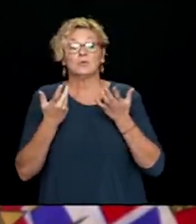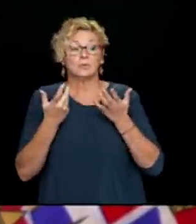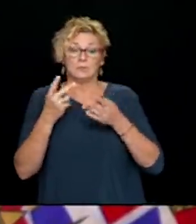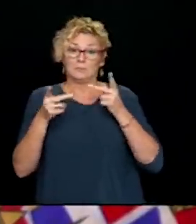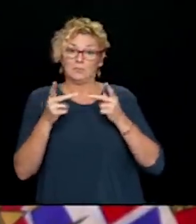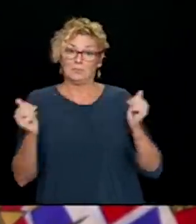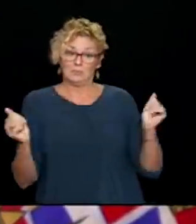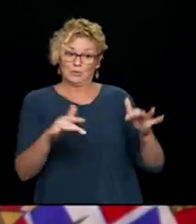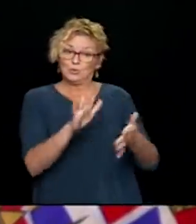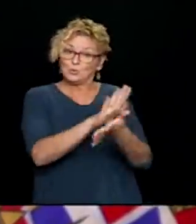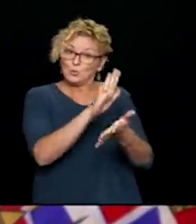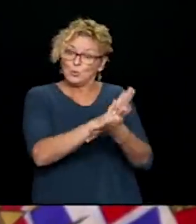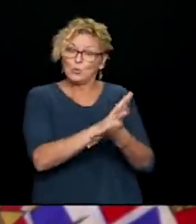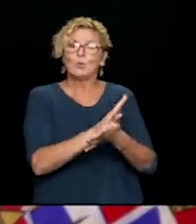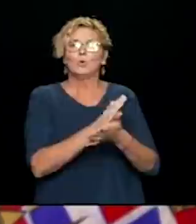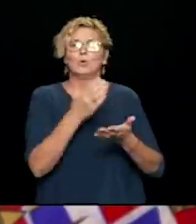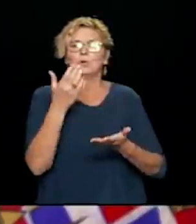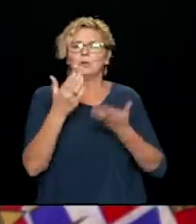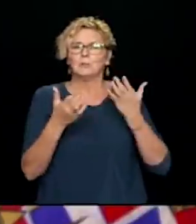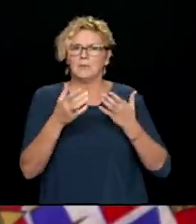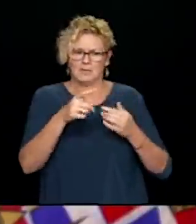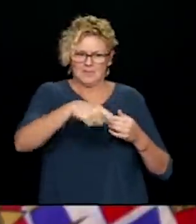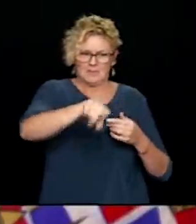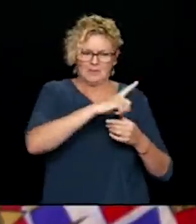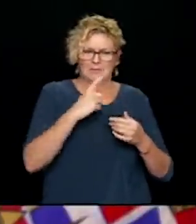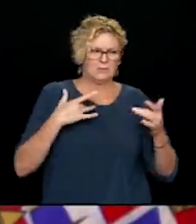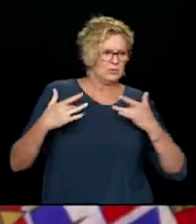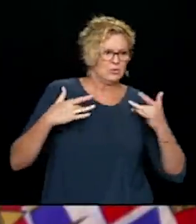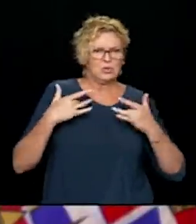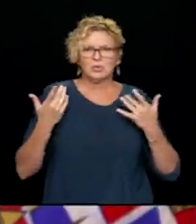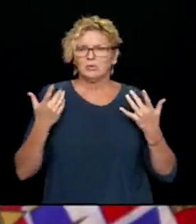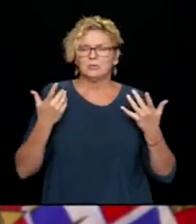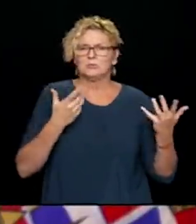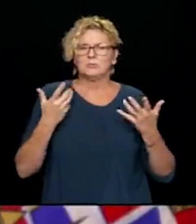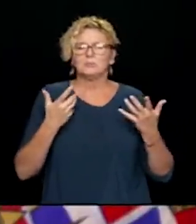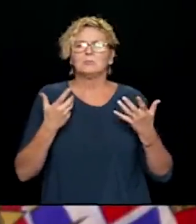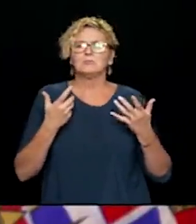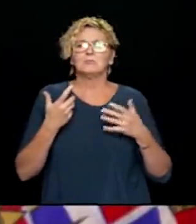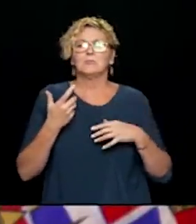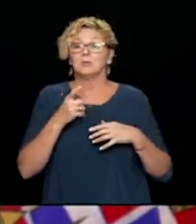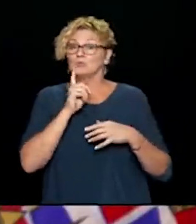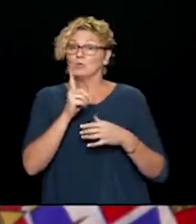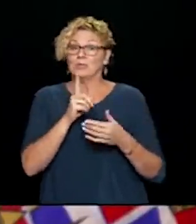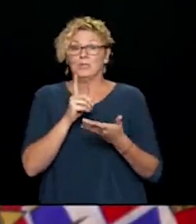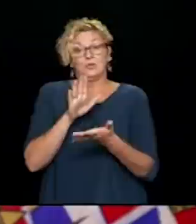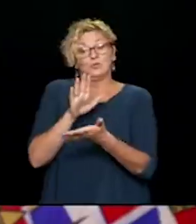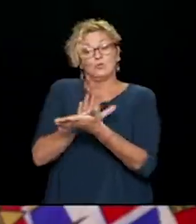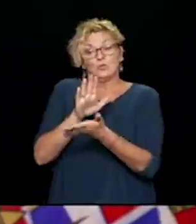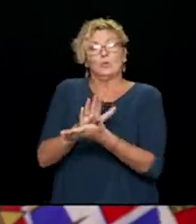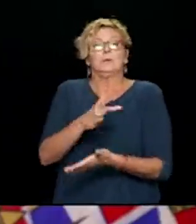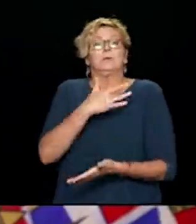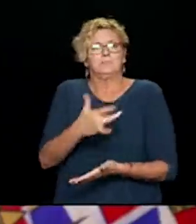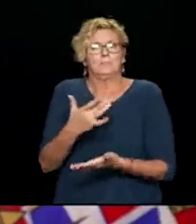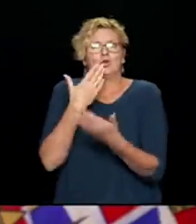And we know that schools can be a very safe place for people and for children and adults in the school system. It's a place